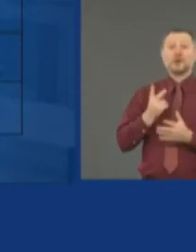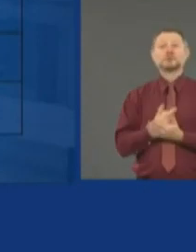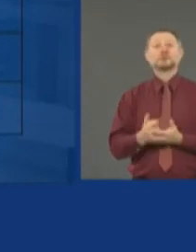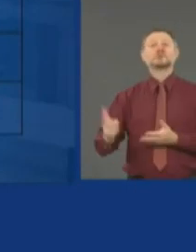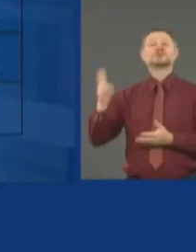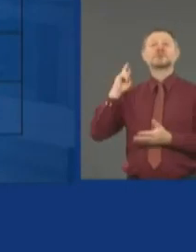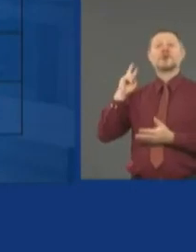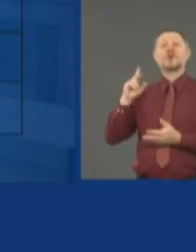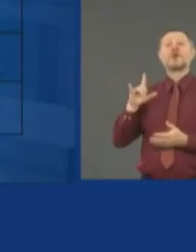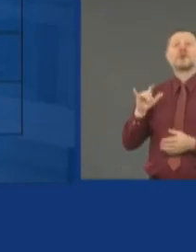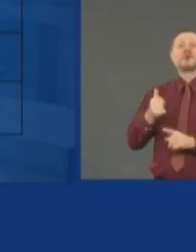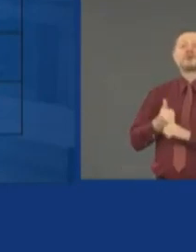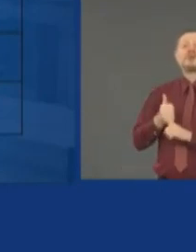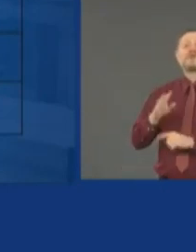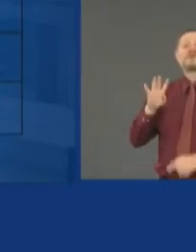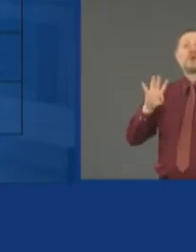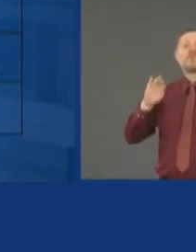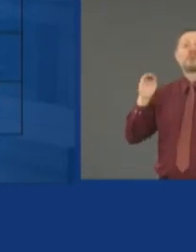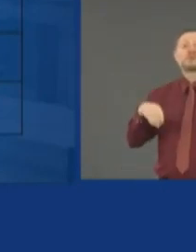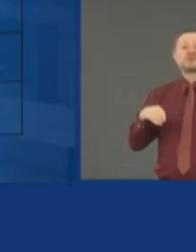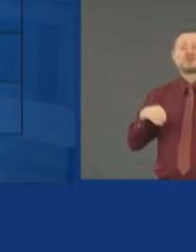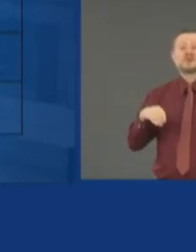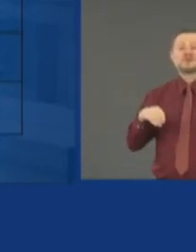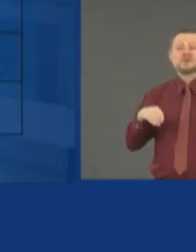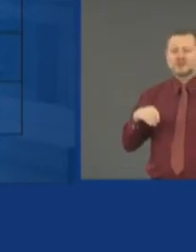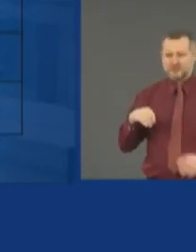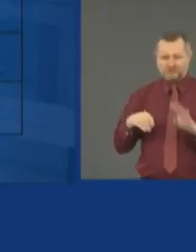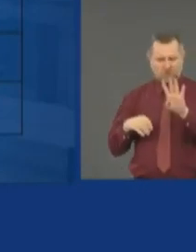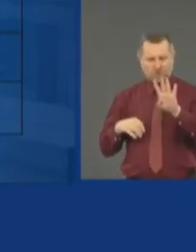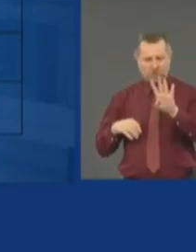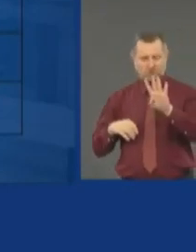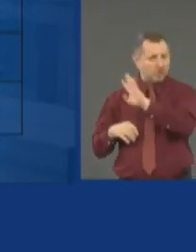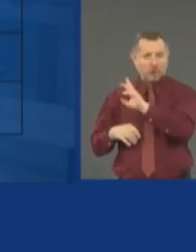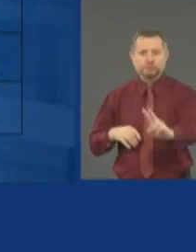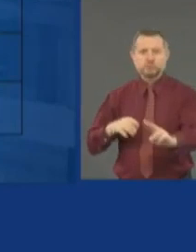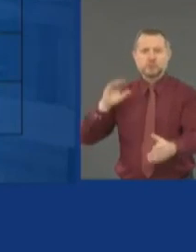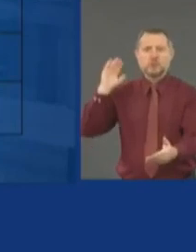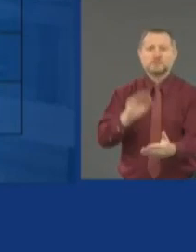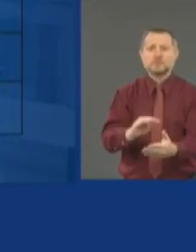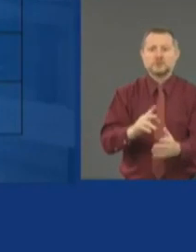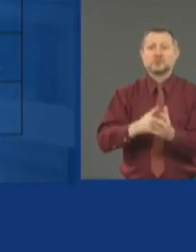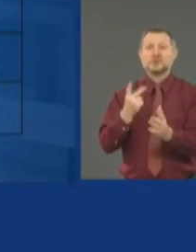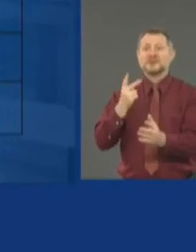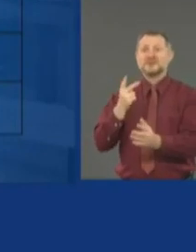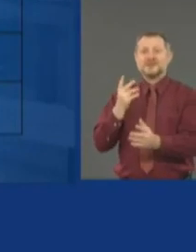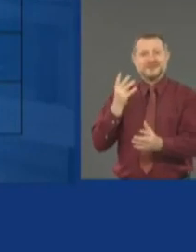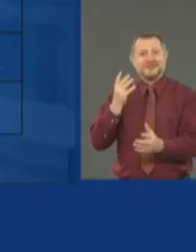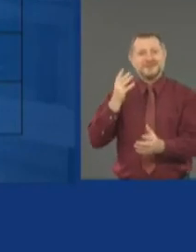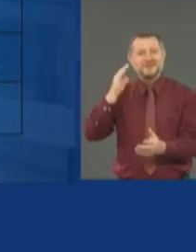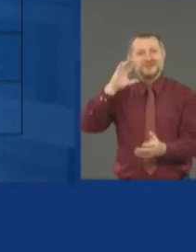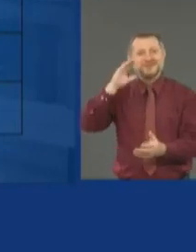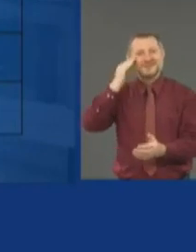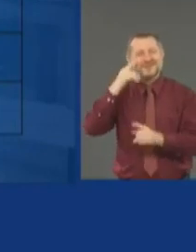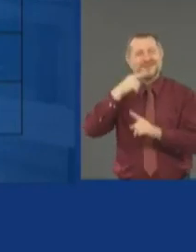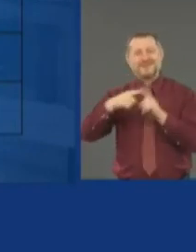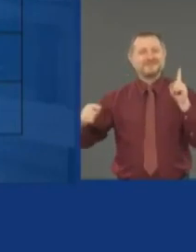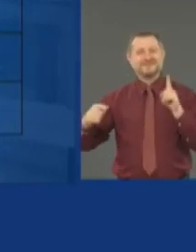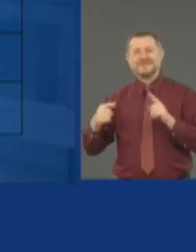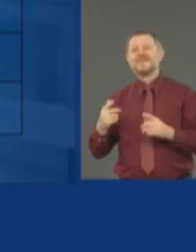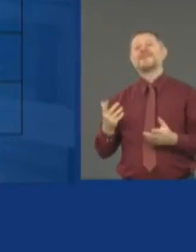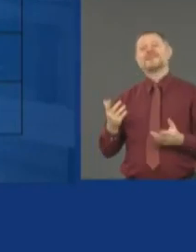double that. Uh, I'm sorry. Two weeks ago, was 4%, double that. Four weeks ago, one month, it was 11%.